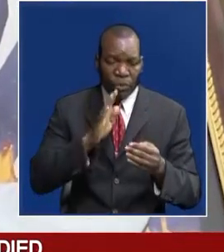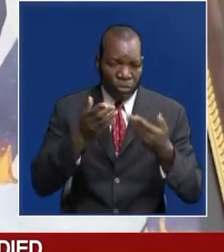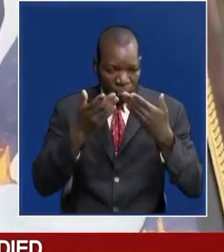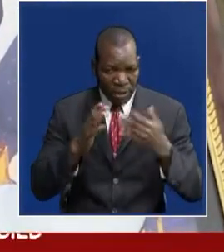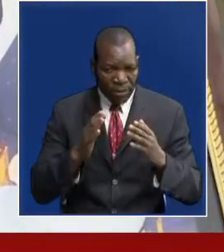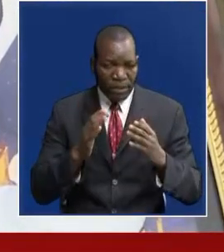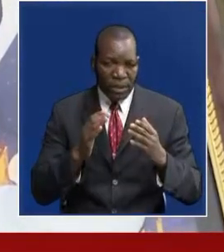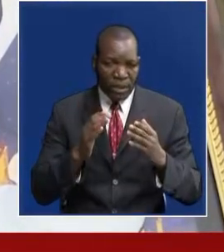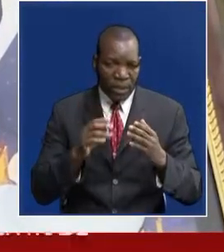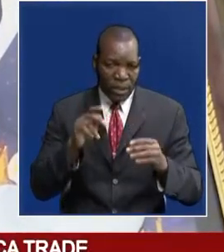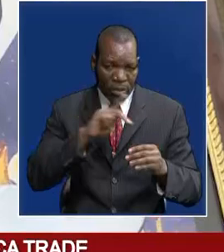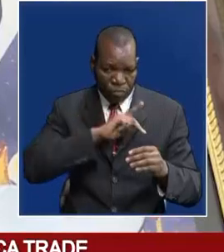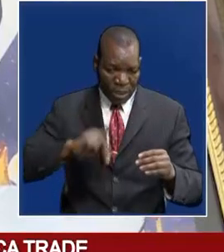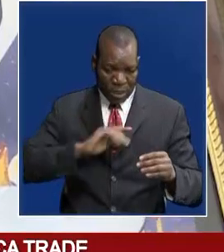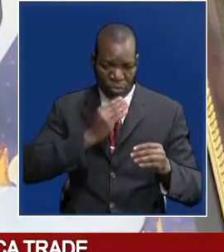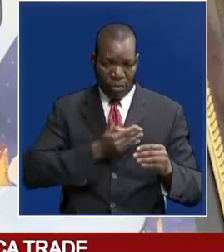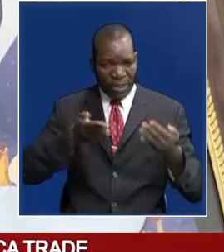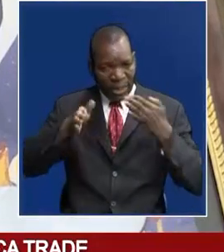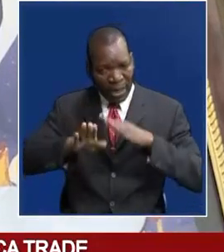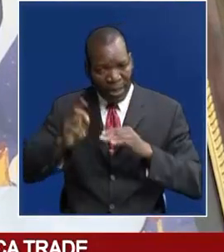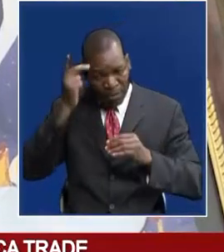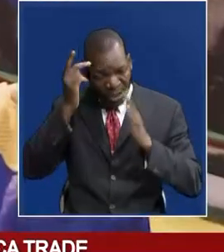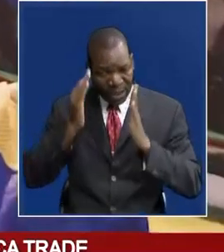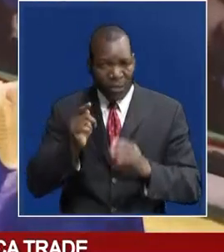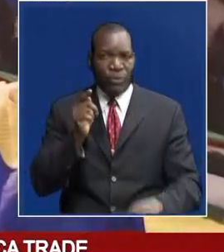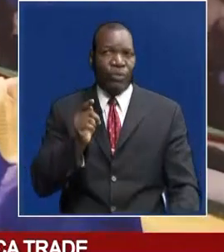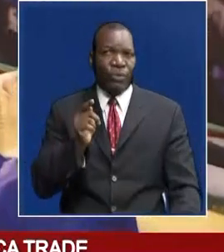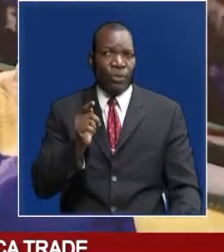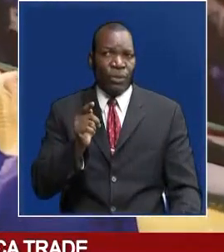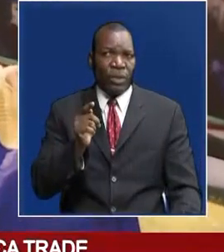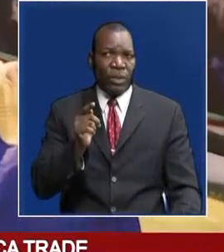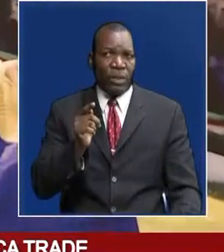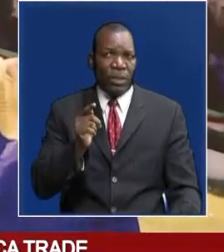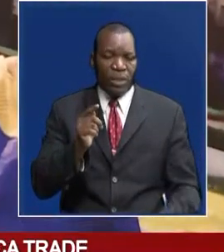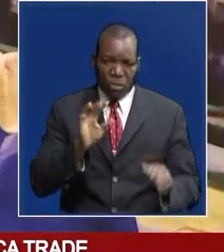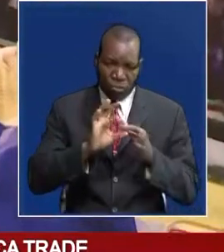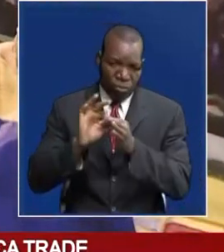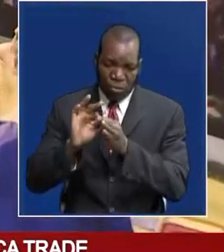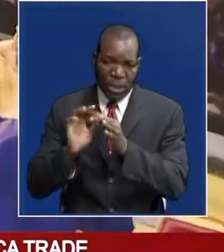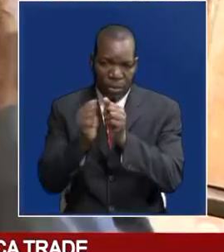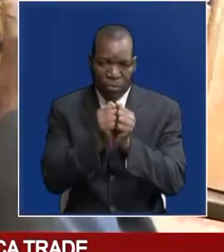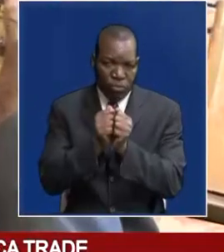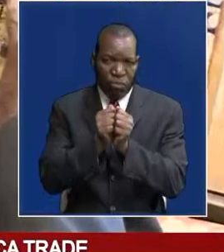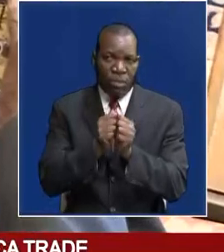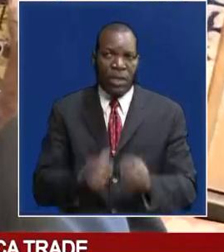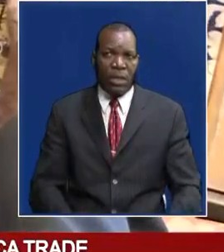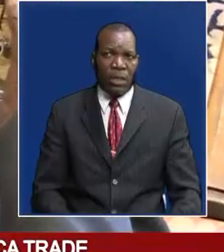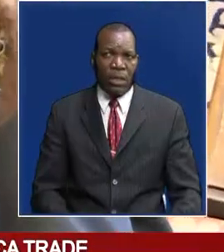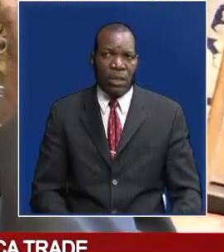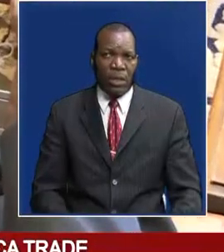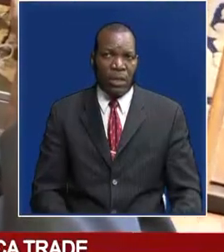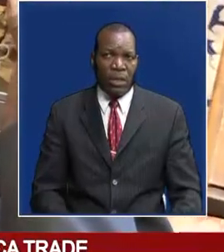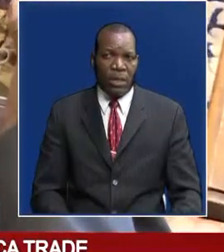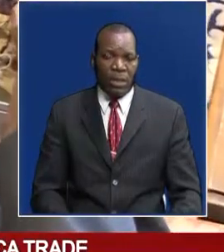Princess Nakatindi Wina, a politician and member of the royal family who was always by his side in 2012, Mr. Wina